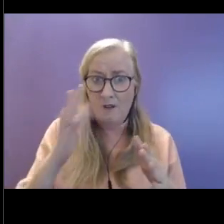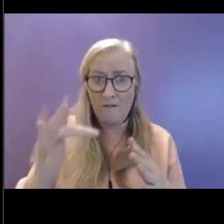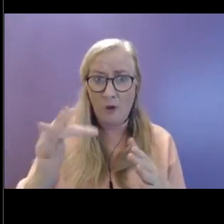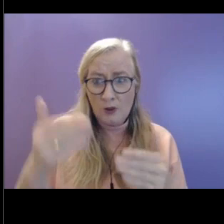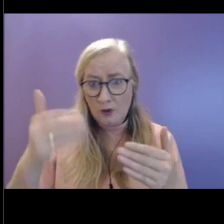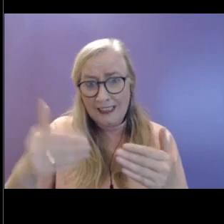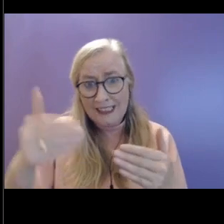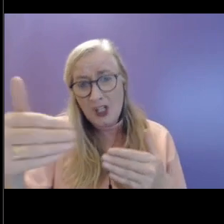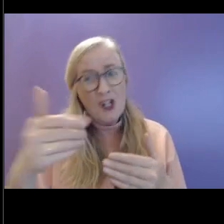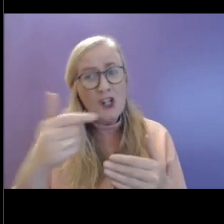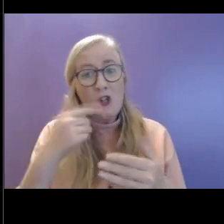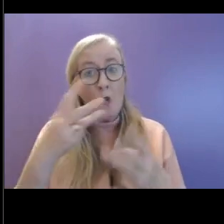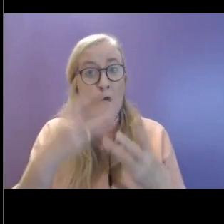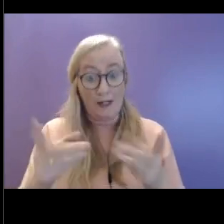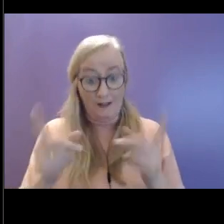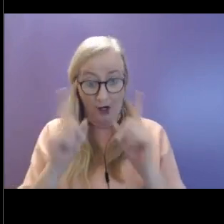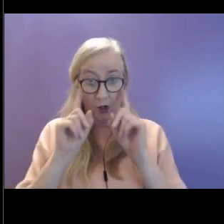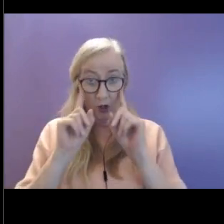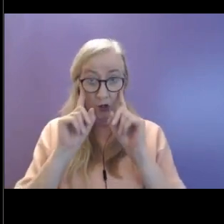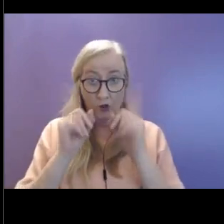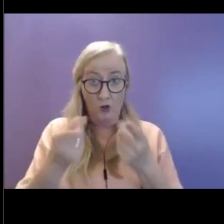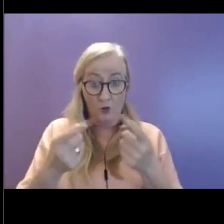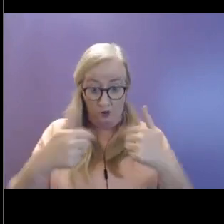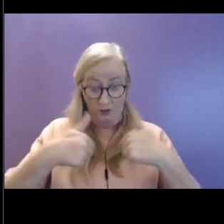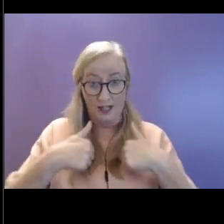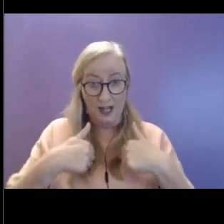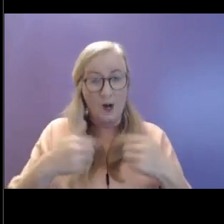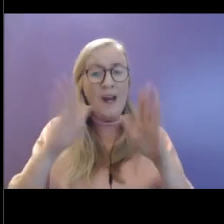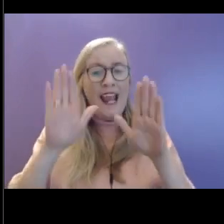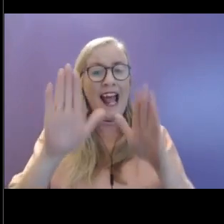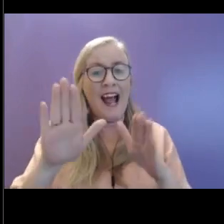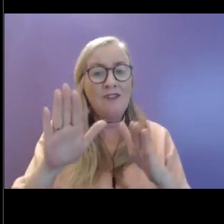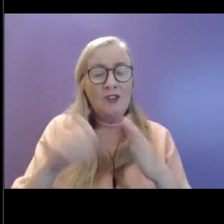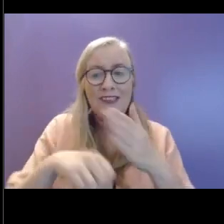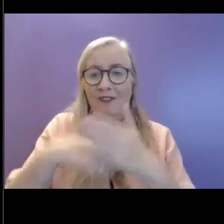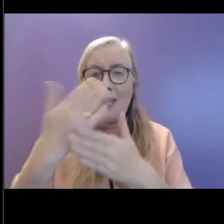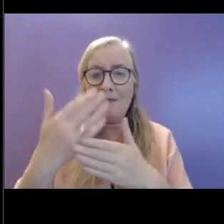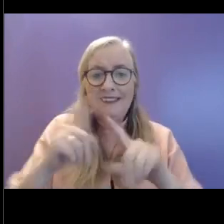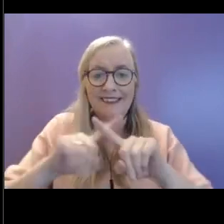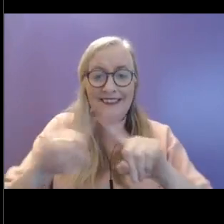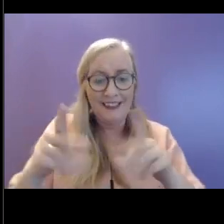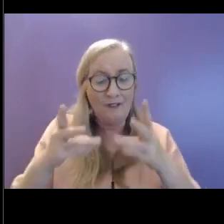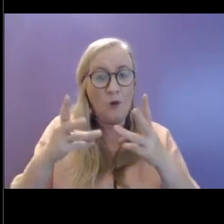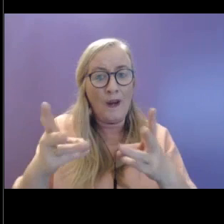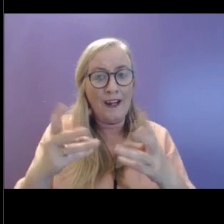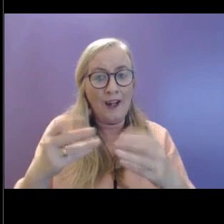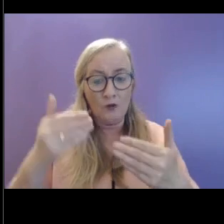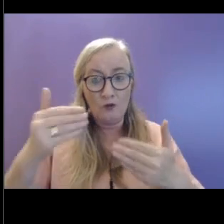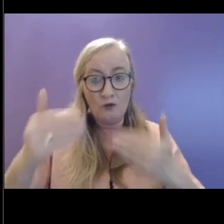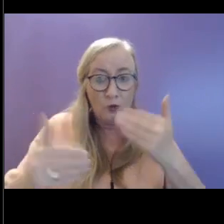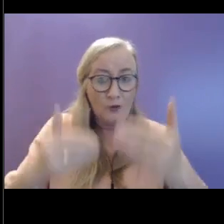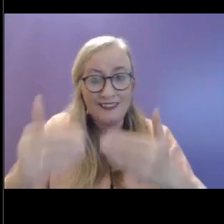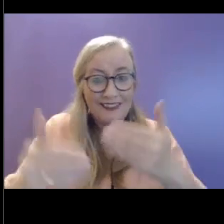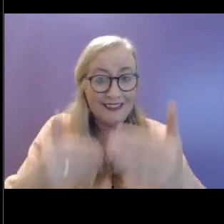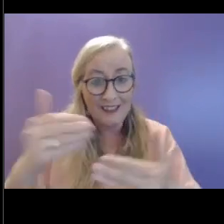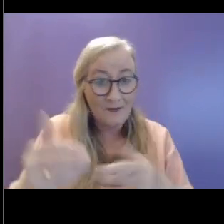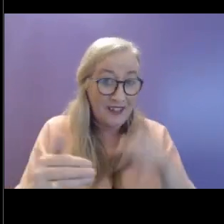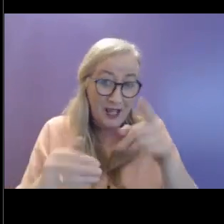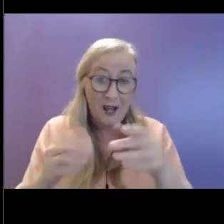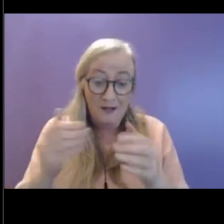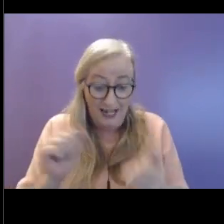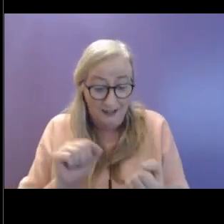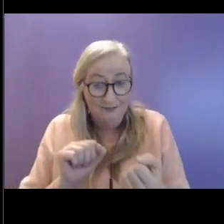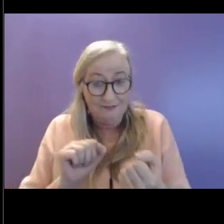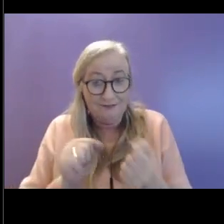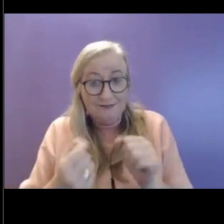certainty into our lives by maybe developing routines that sustain and support us. And like Connor said, it might be adapting that routine